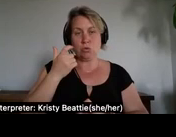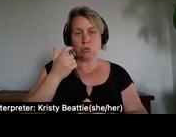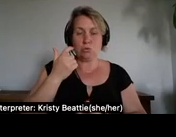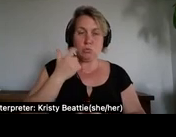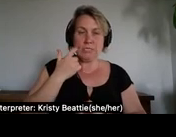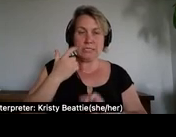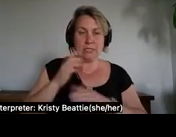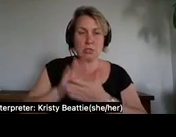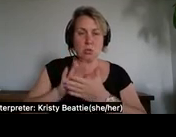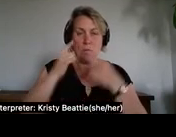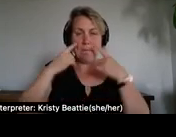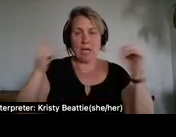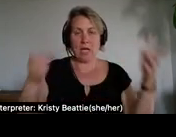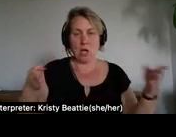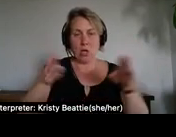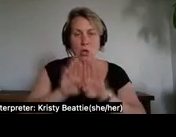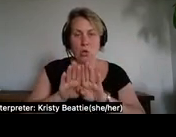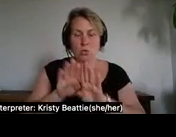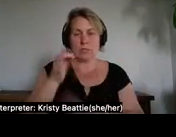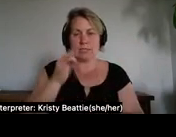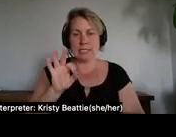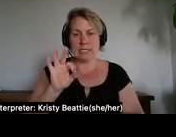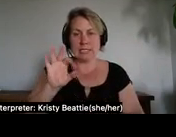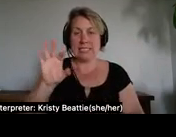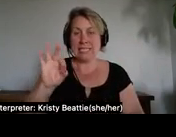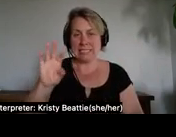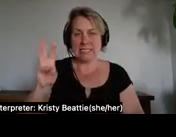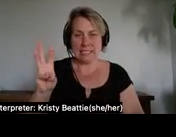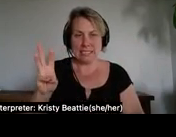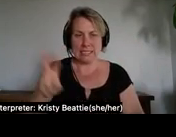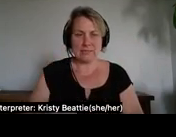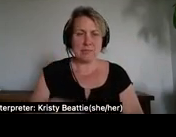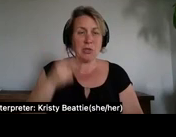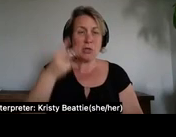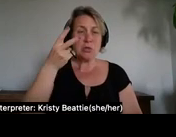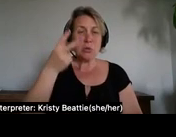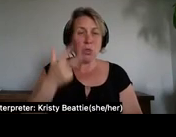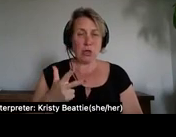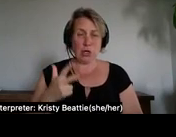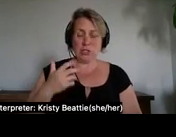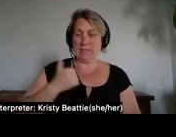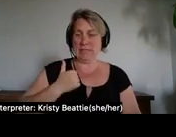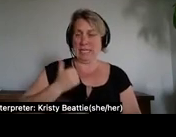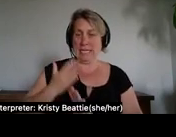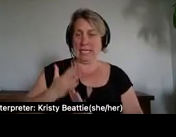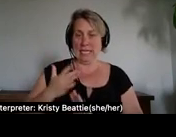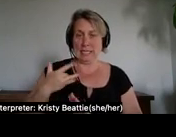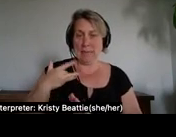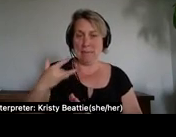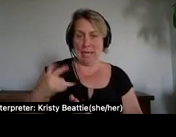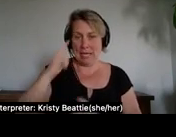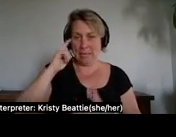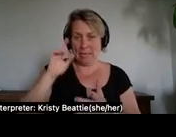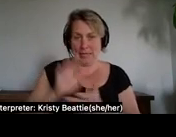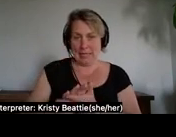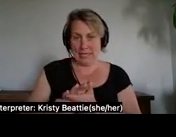two-thirds of canadians believe and foreign intents strongly believe that canadians